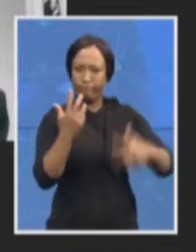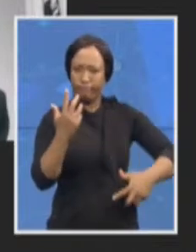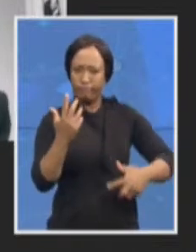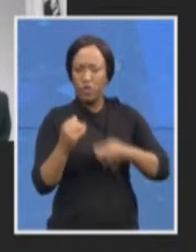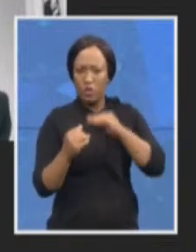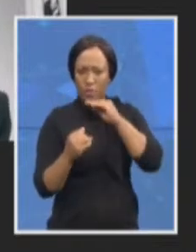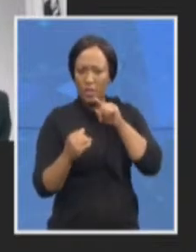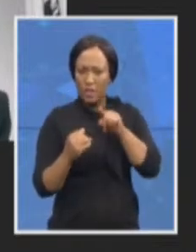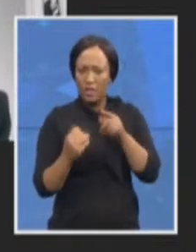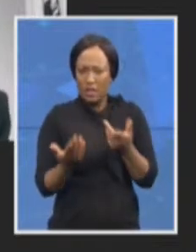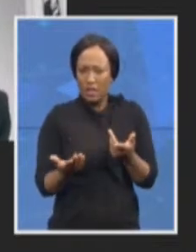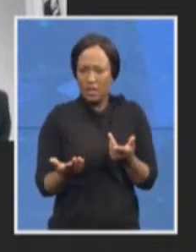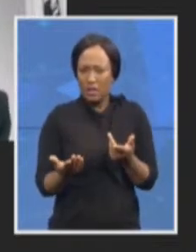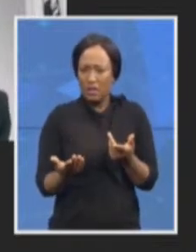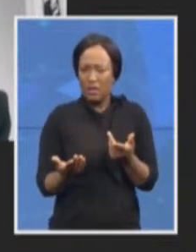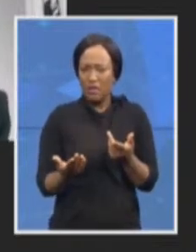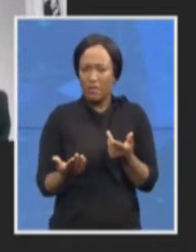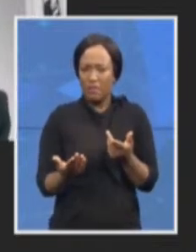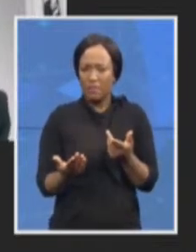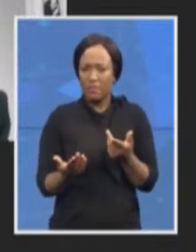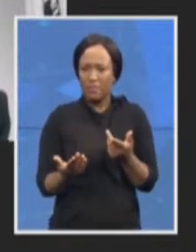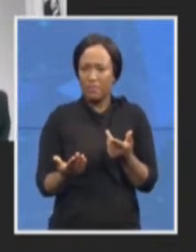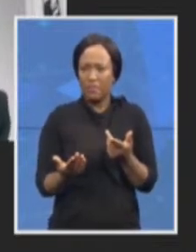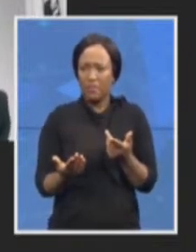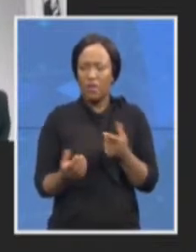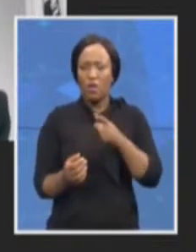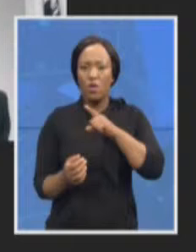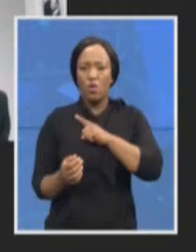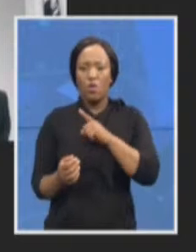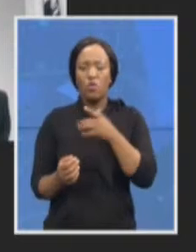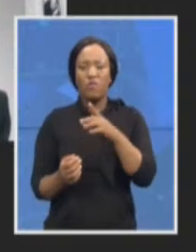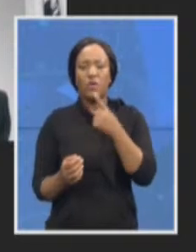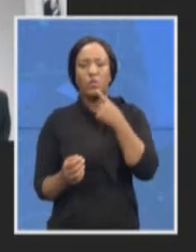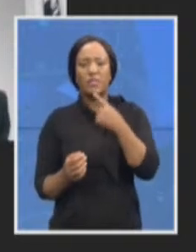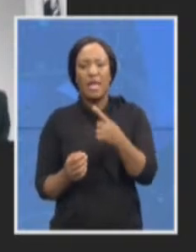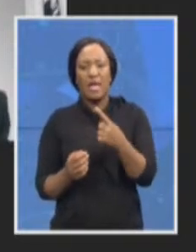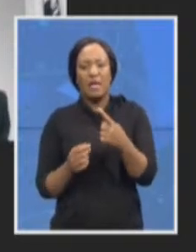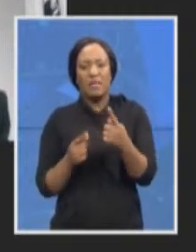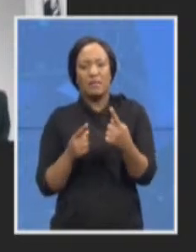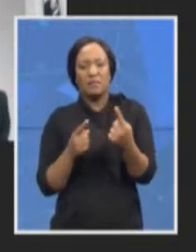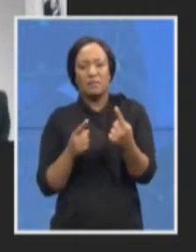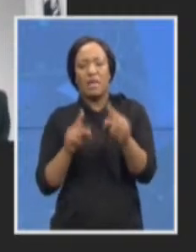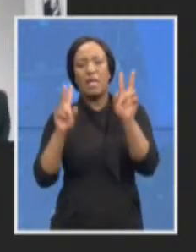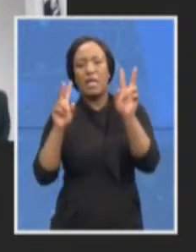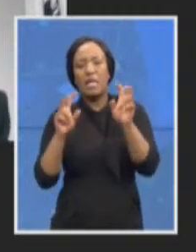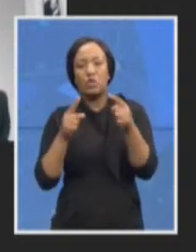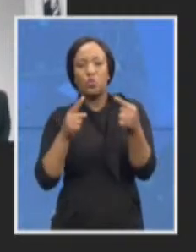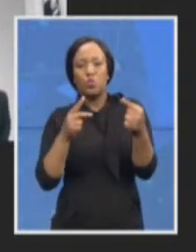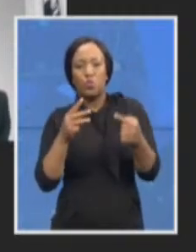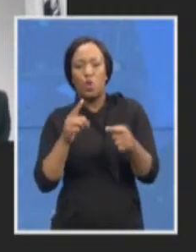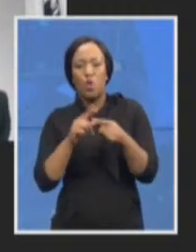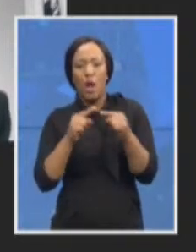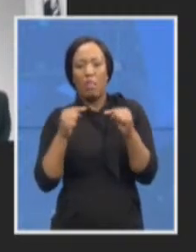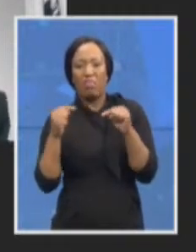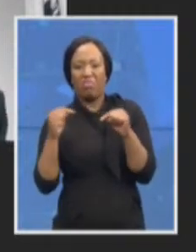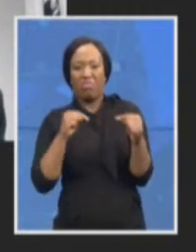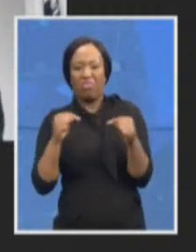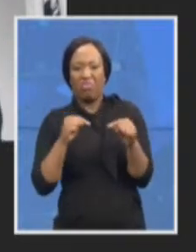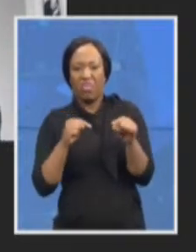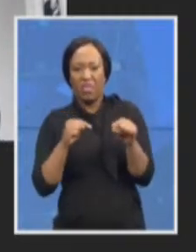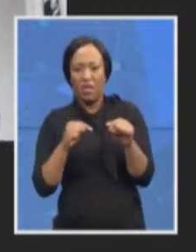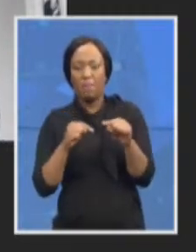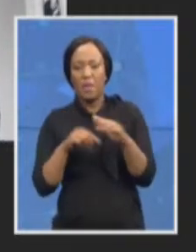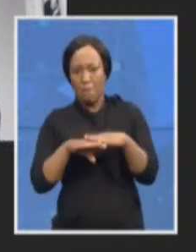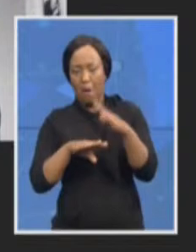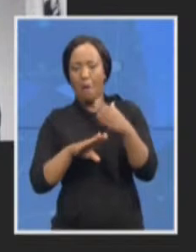you mentioned, these isolated incidents of tension between you two was more than that. And I think this is what we're really trying